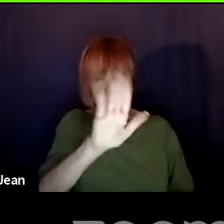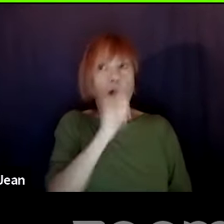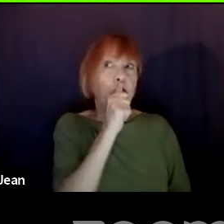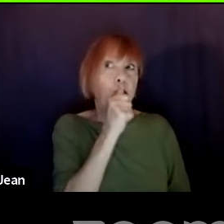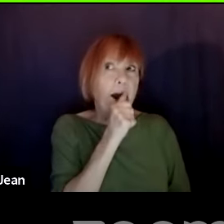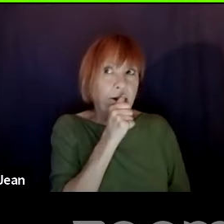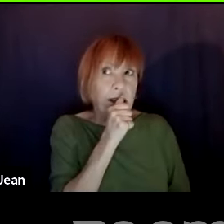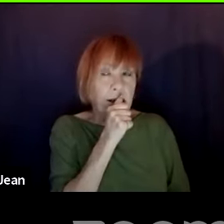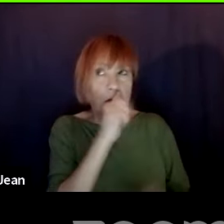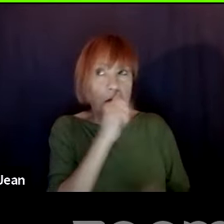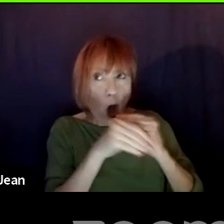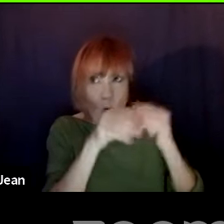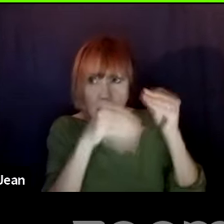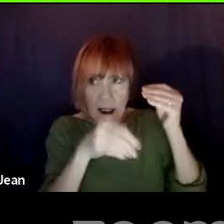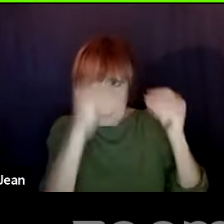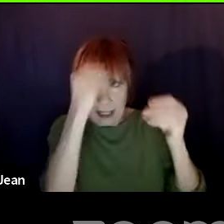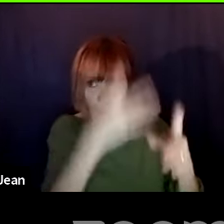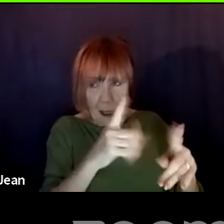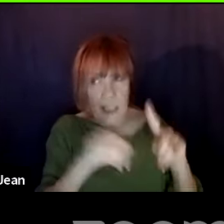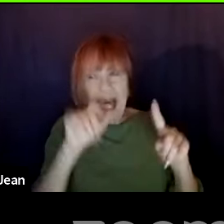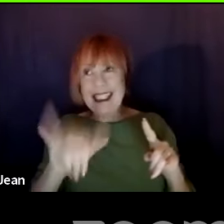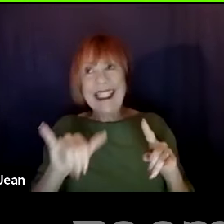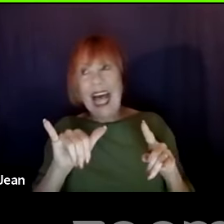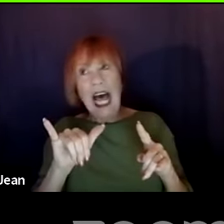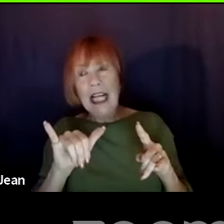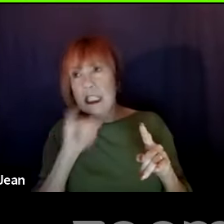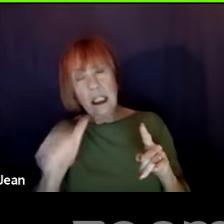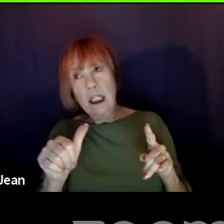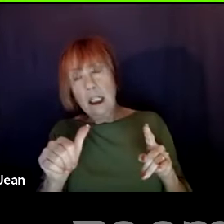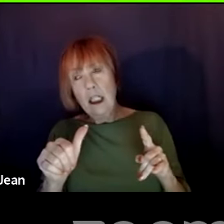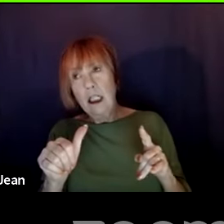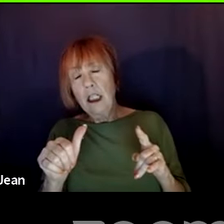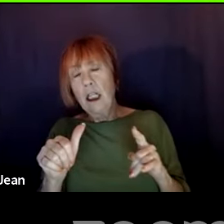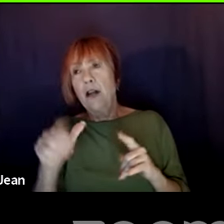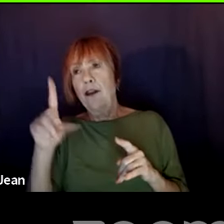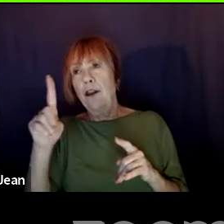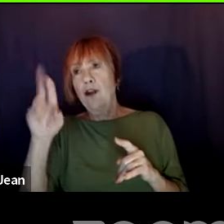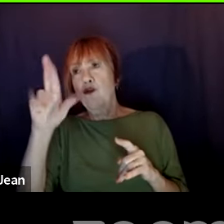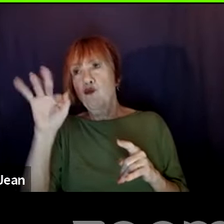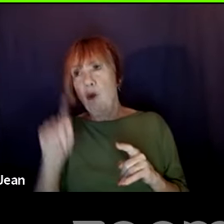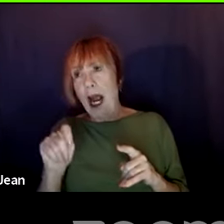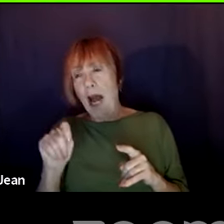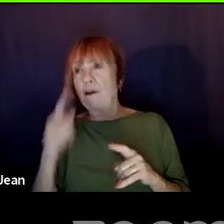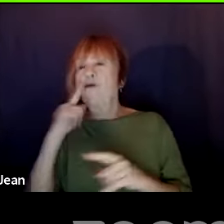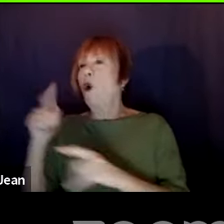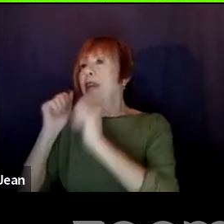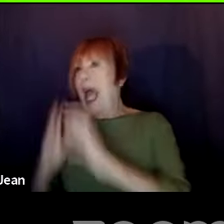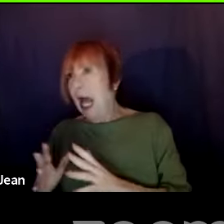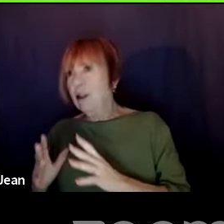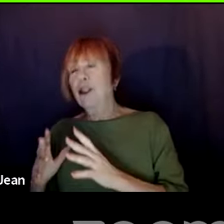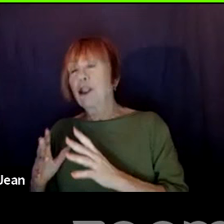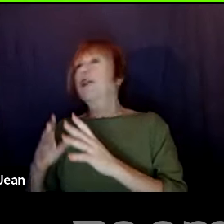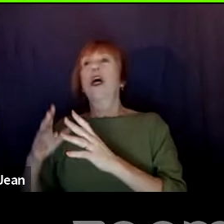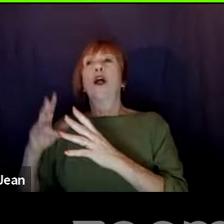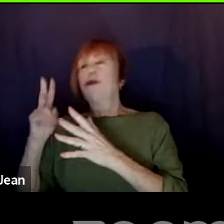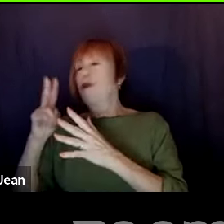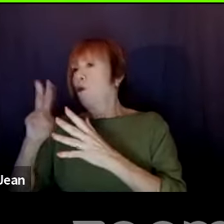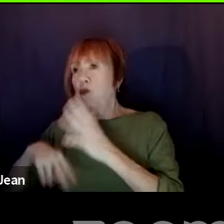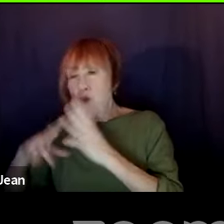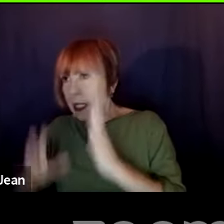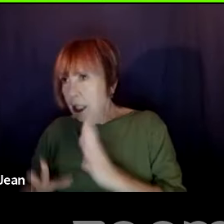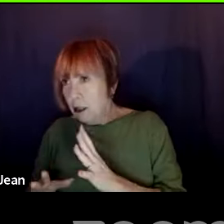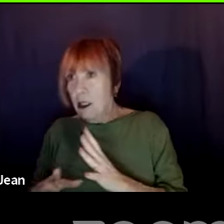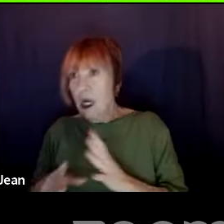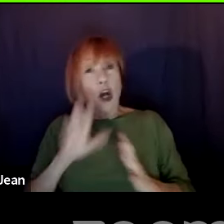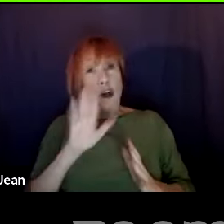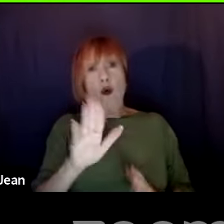who are going to consider whether to make a film or not. So you can have a really clean draft for readers. You can have the messiest draft in the world with way too